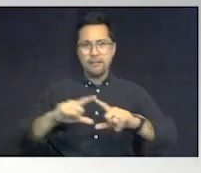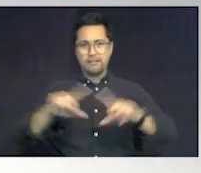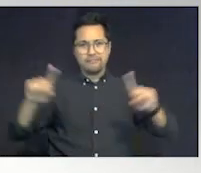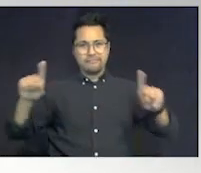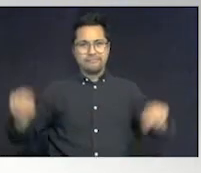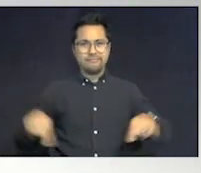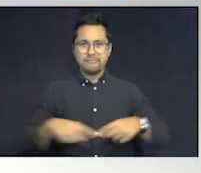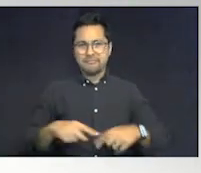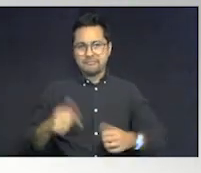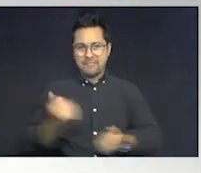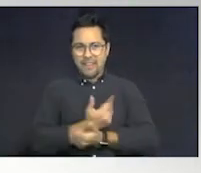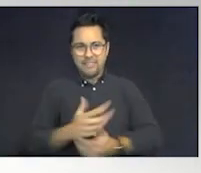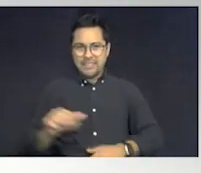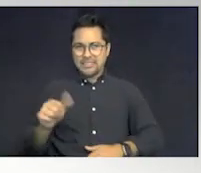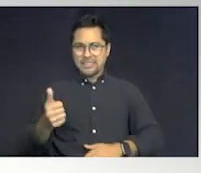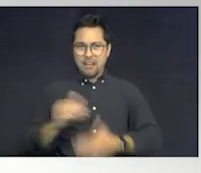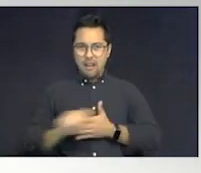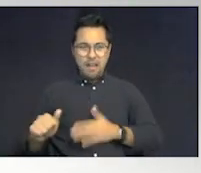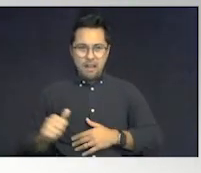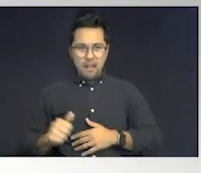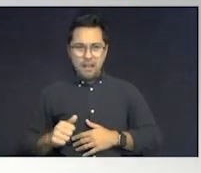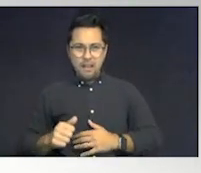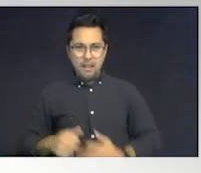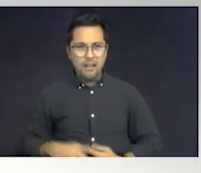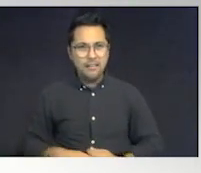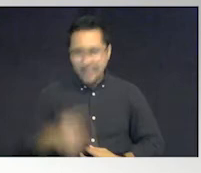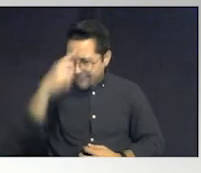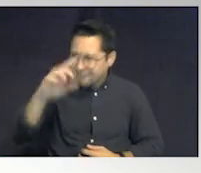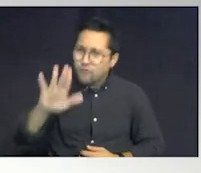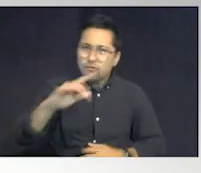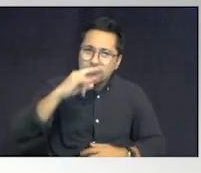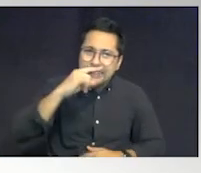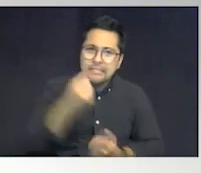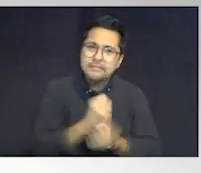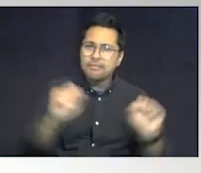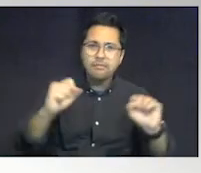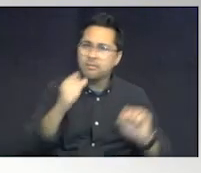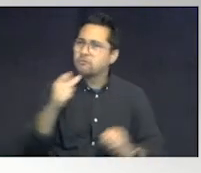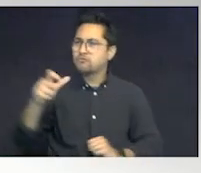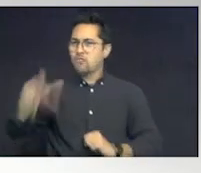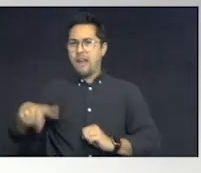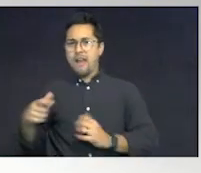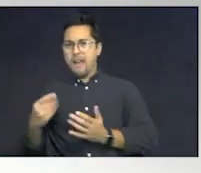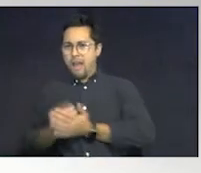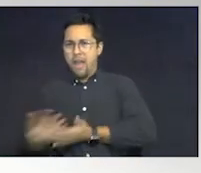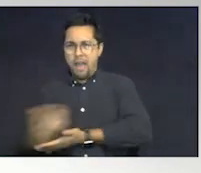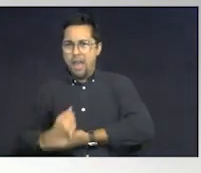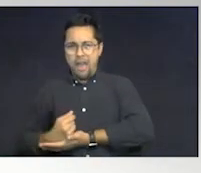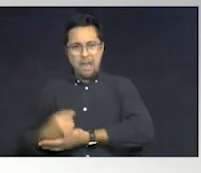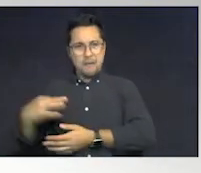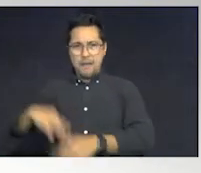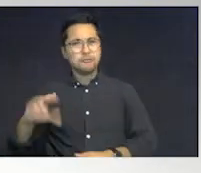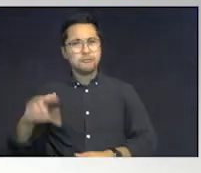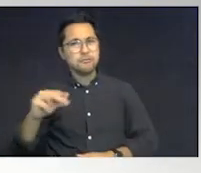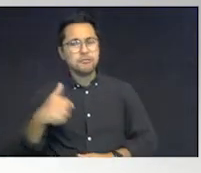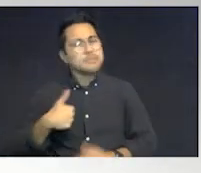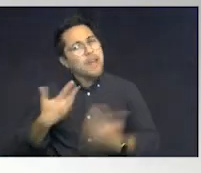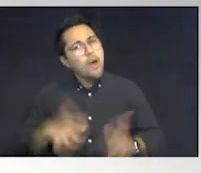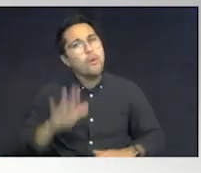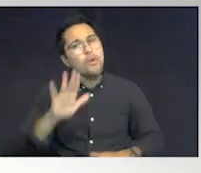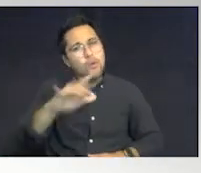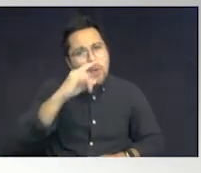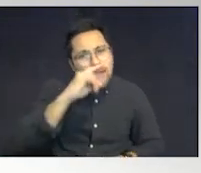We're not a money maker for us. I need to keep your kid safe because I don't want it to be your kid or my kid.